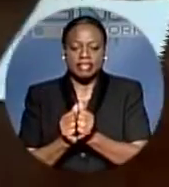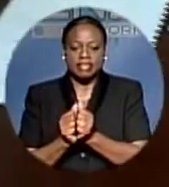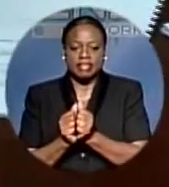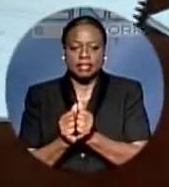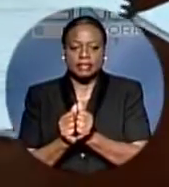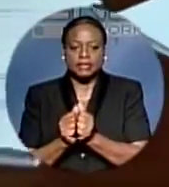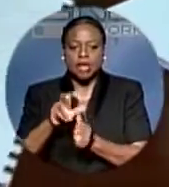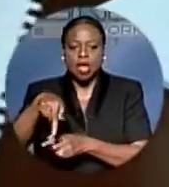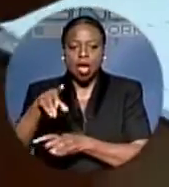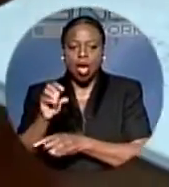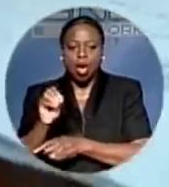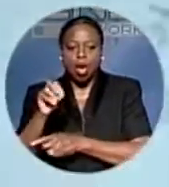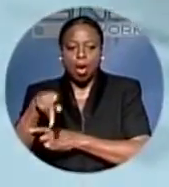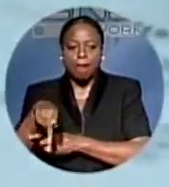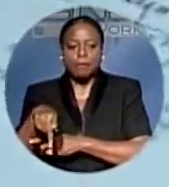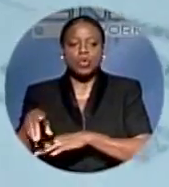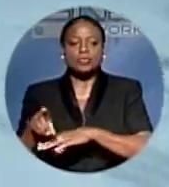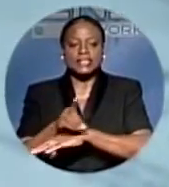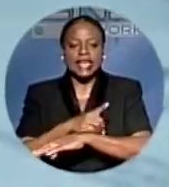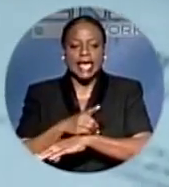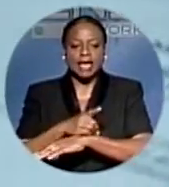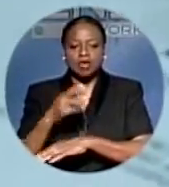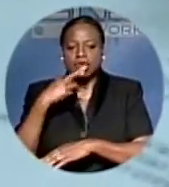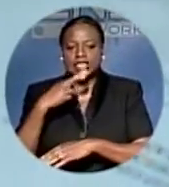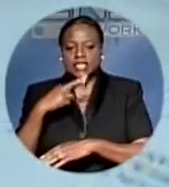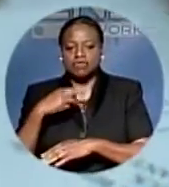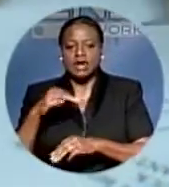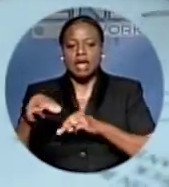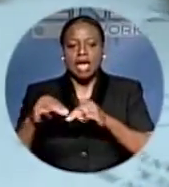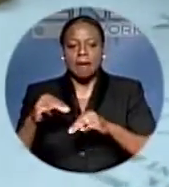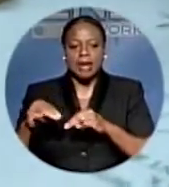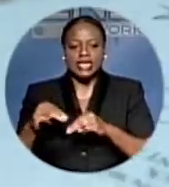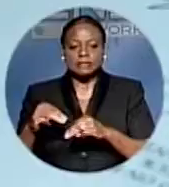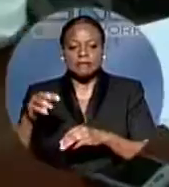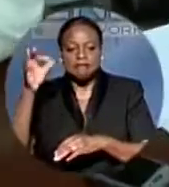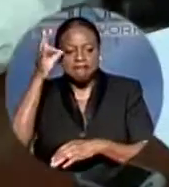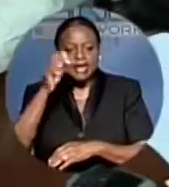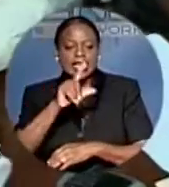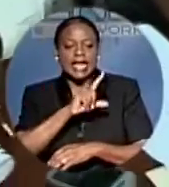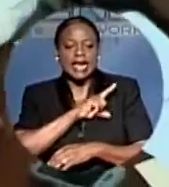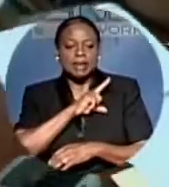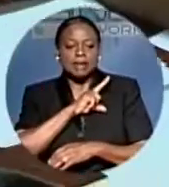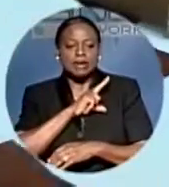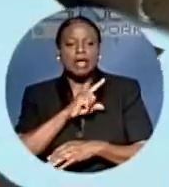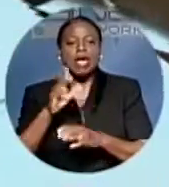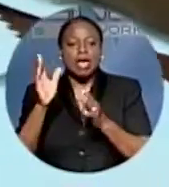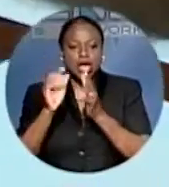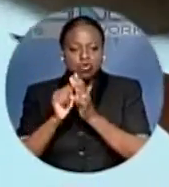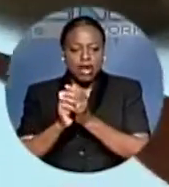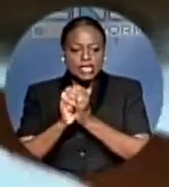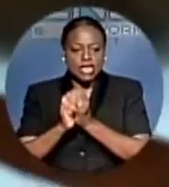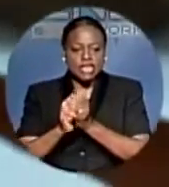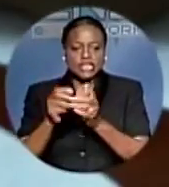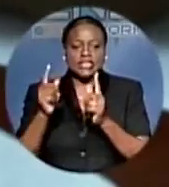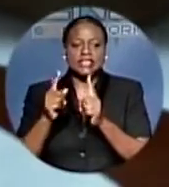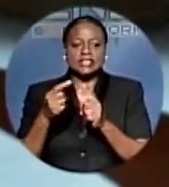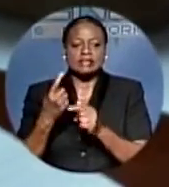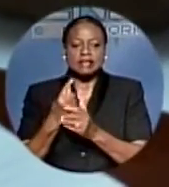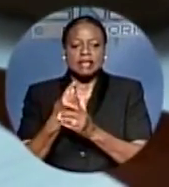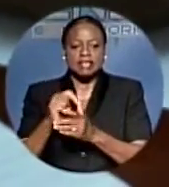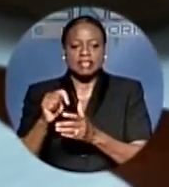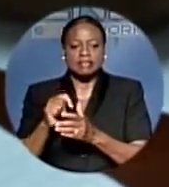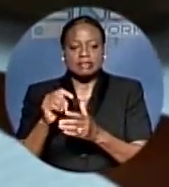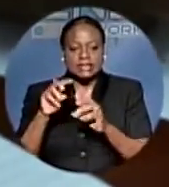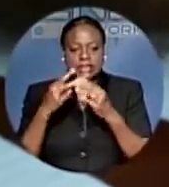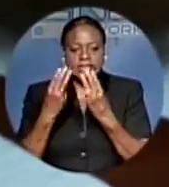Poop Deck's restaurant's manager, Freddie Lightborn, lauded the hotel union's negotiating team for promoting good industrial relations with